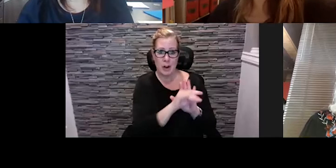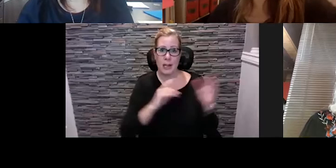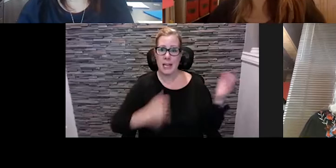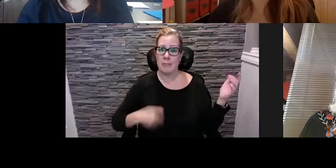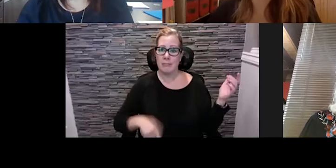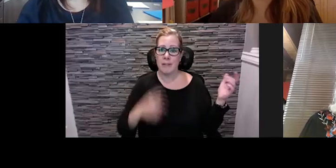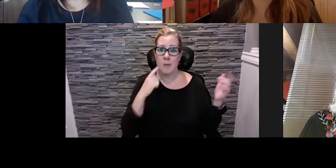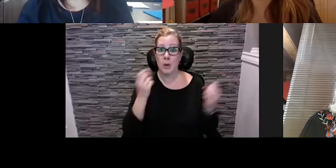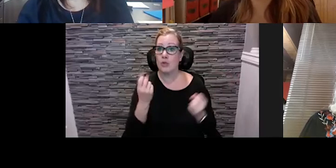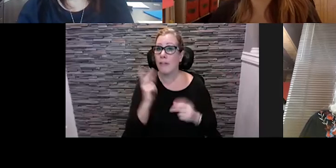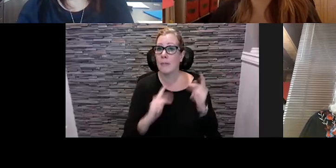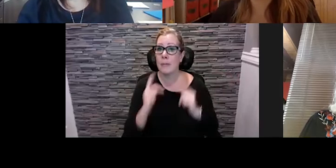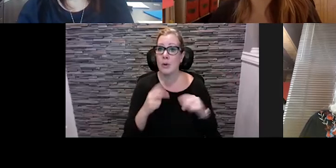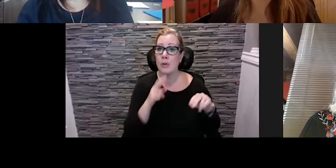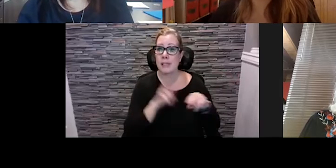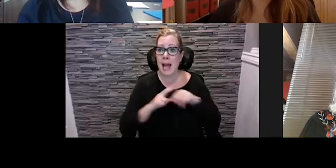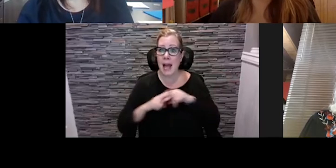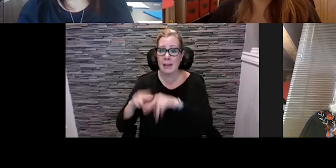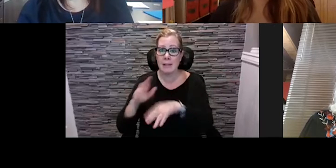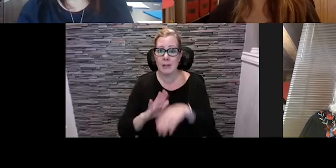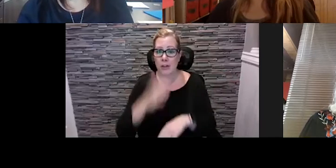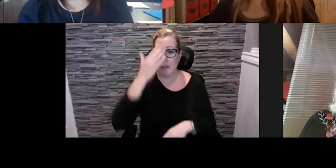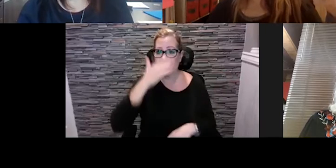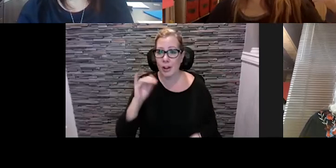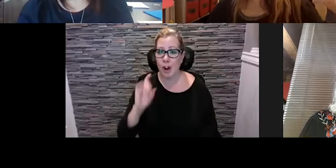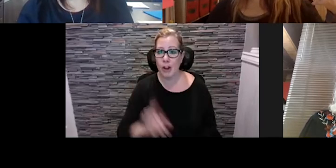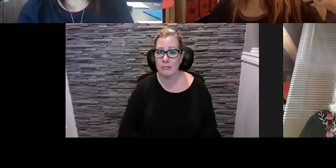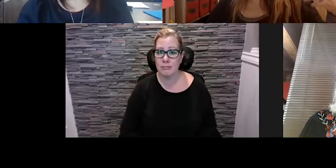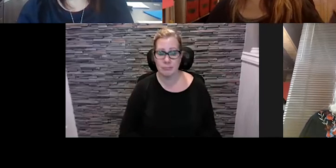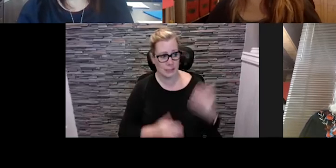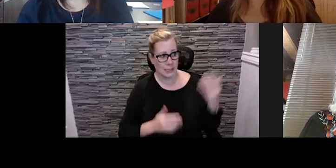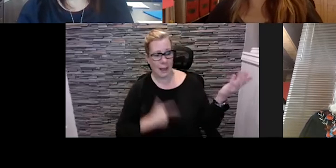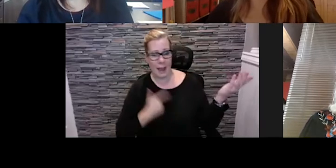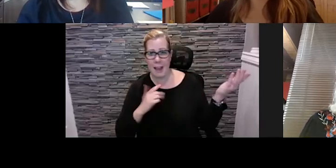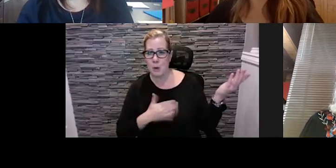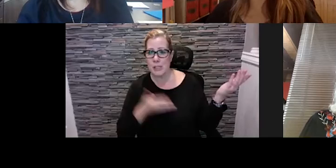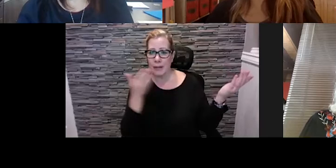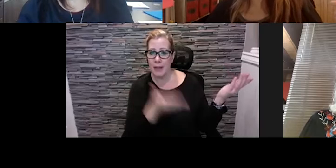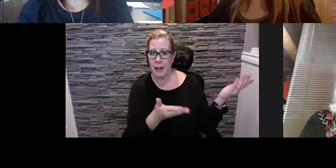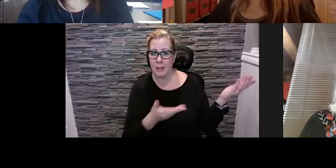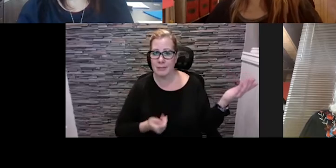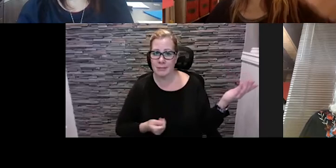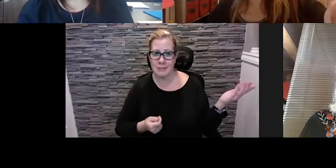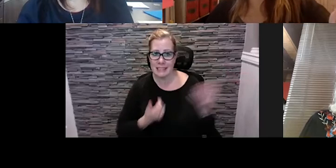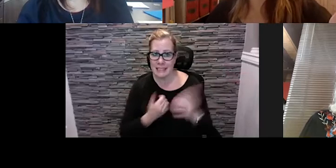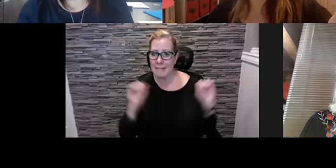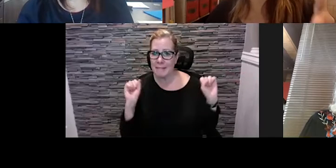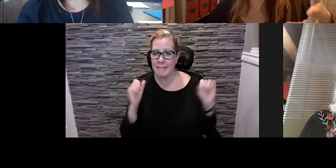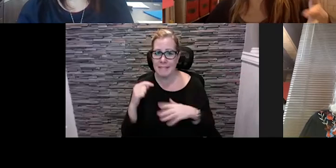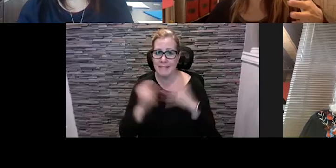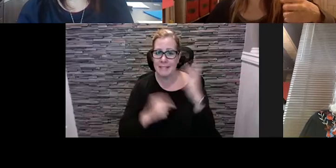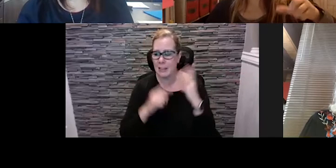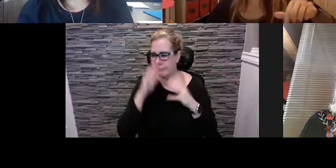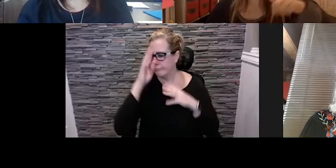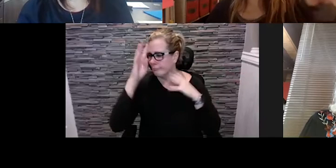12 people who came and sat on your front yard so there are those kinds of things um teresa talked about